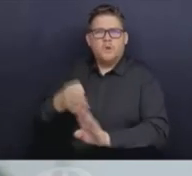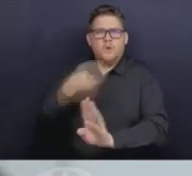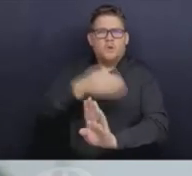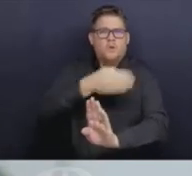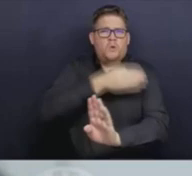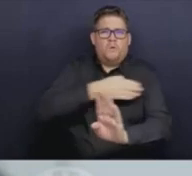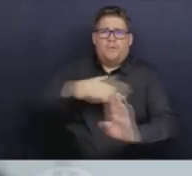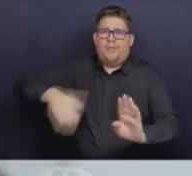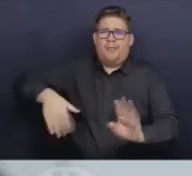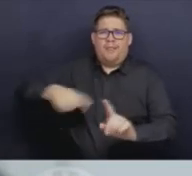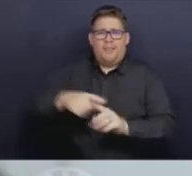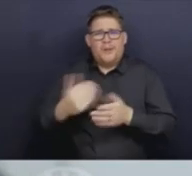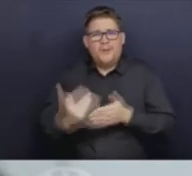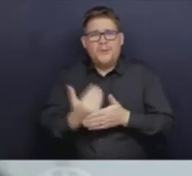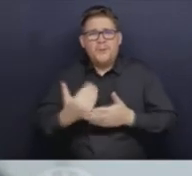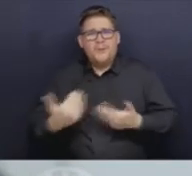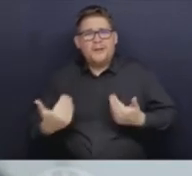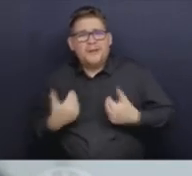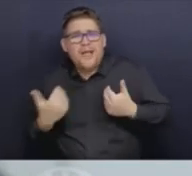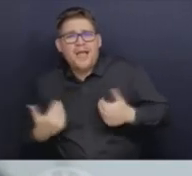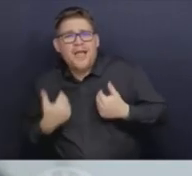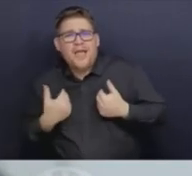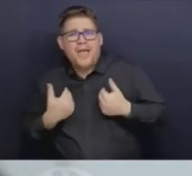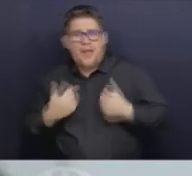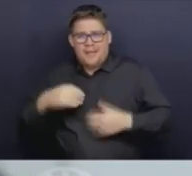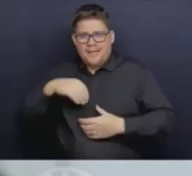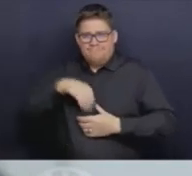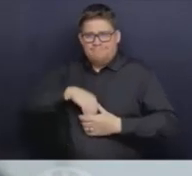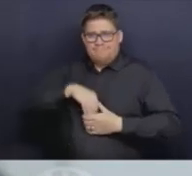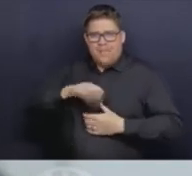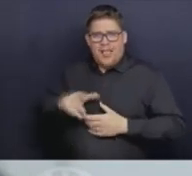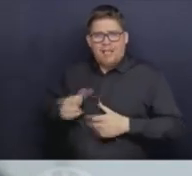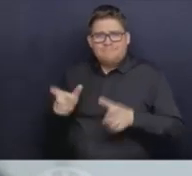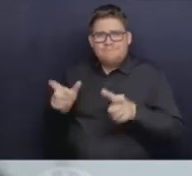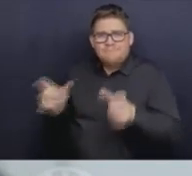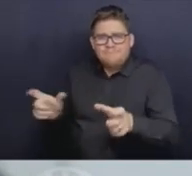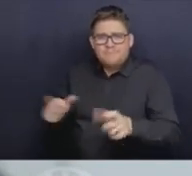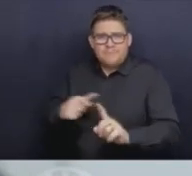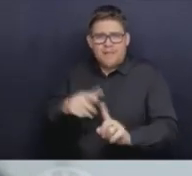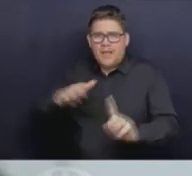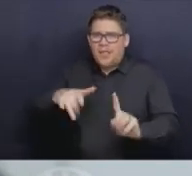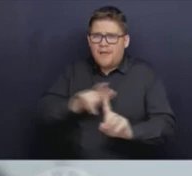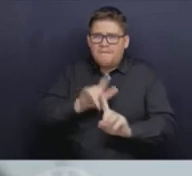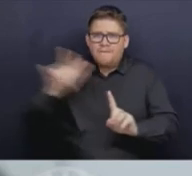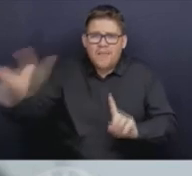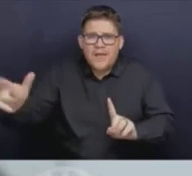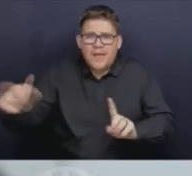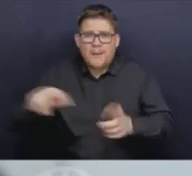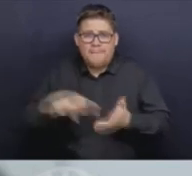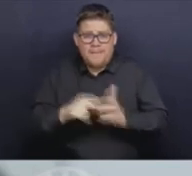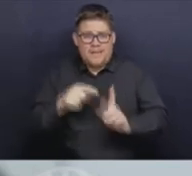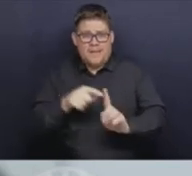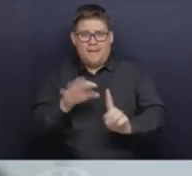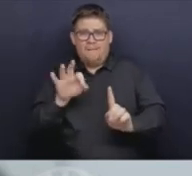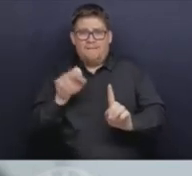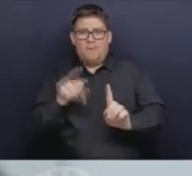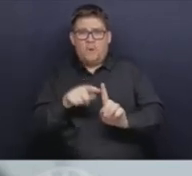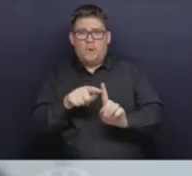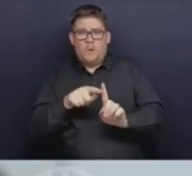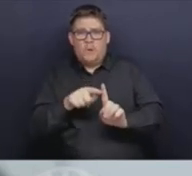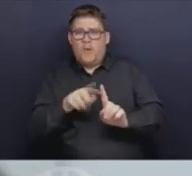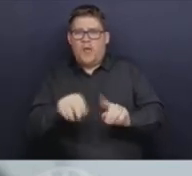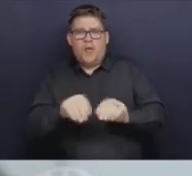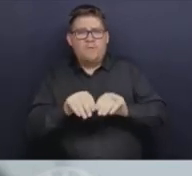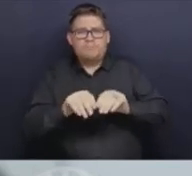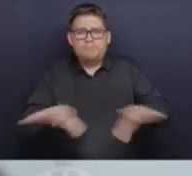restrictions on travel globally. Influenza didn't spread through the first two years of the pandemic. So there's people whose immune